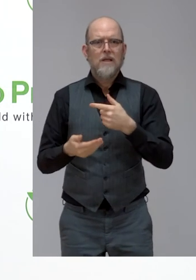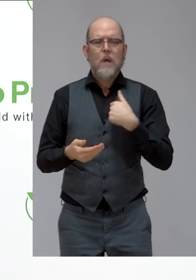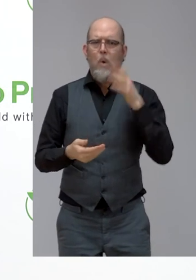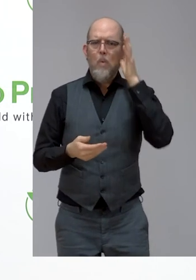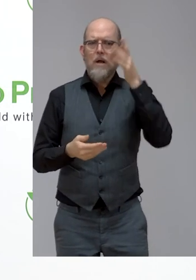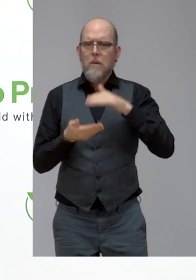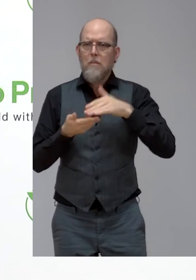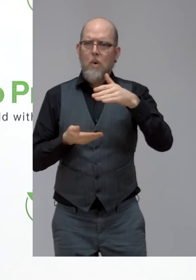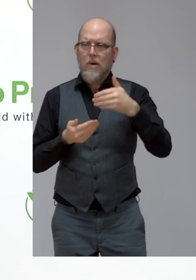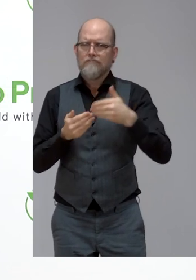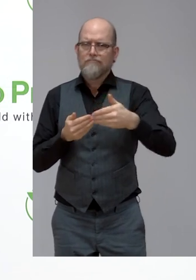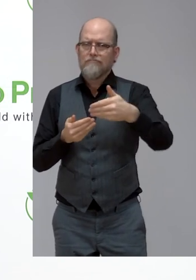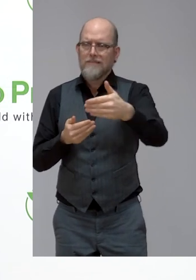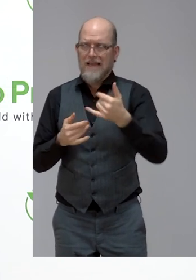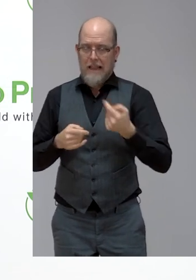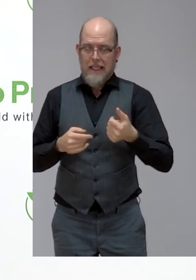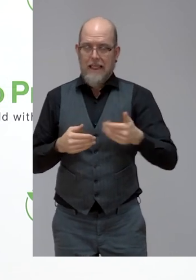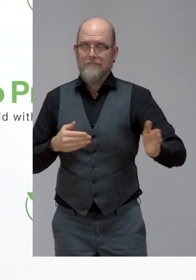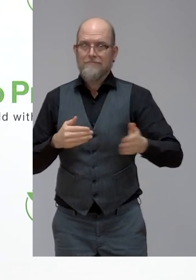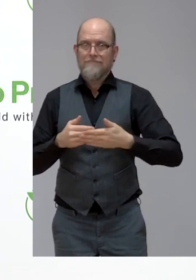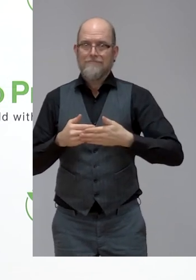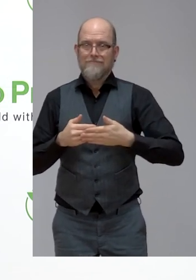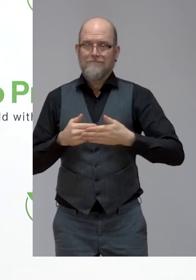this panel here. Thank you. Thank you very much, Michael. you.